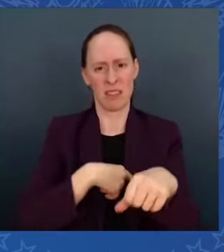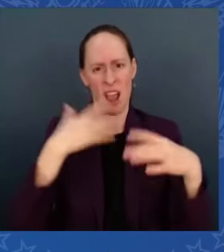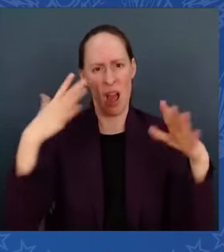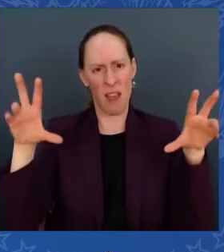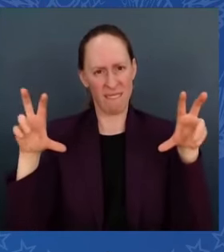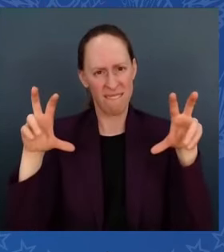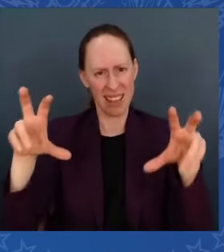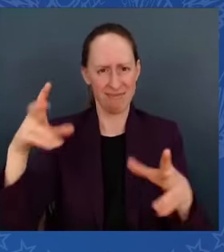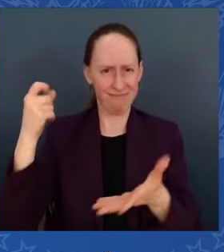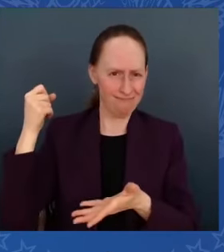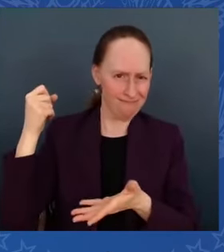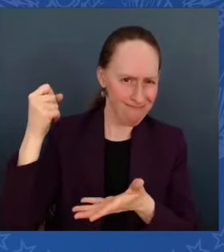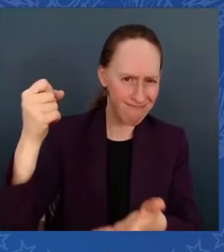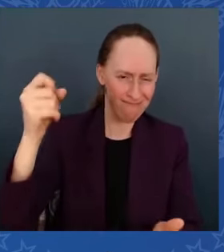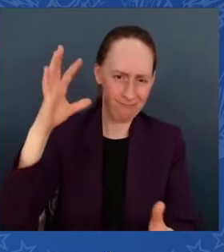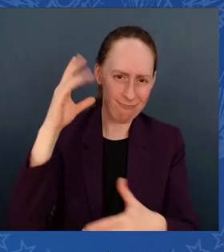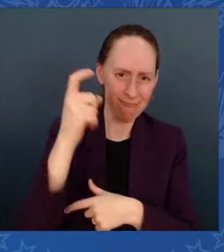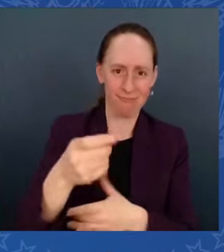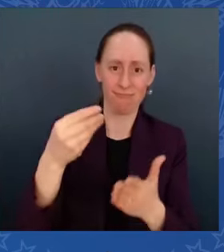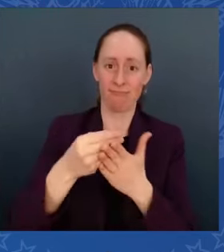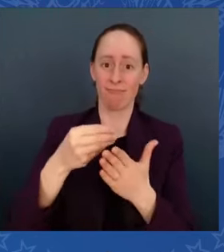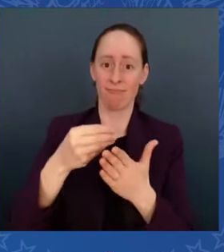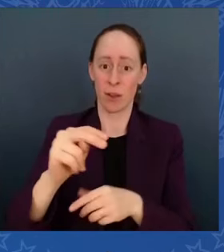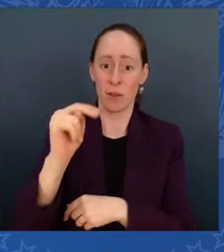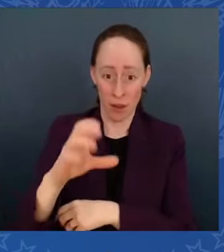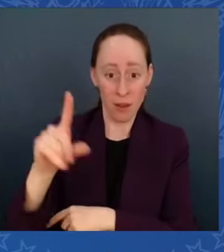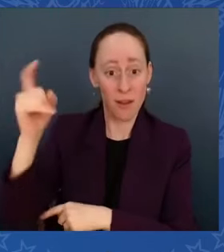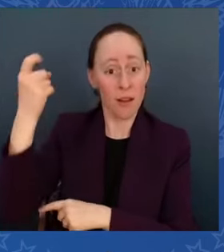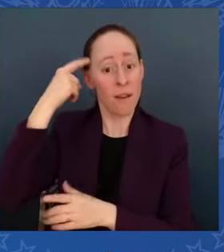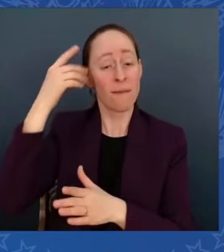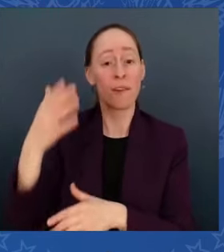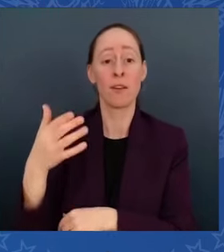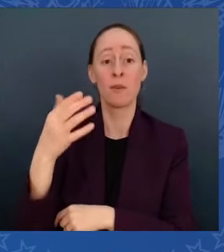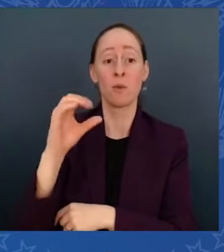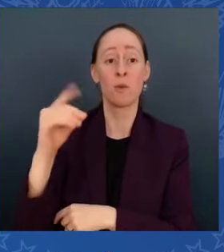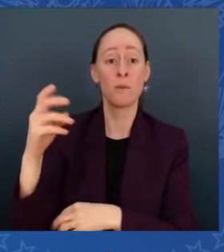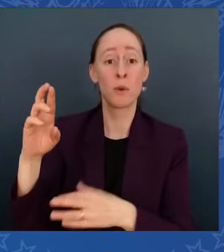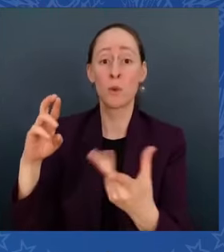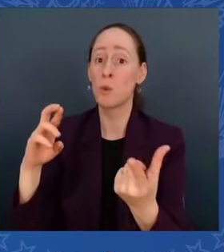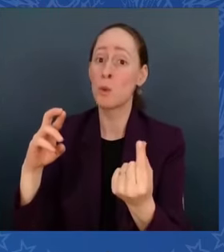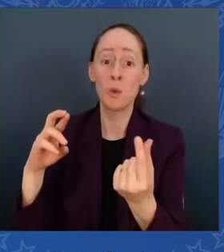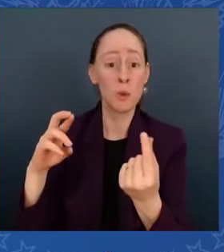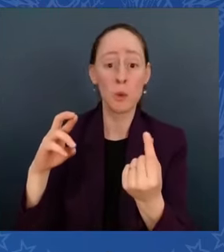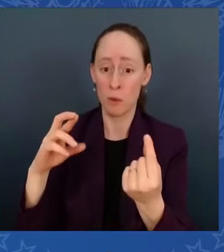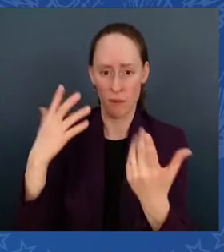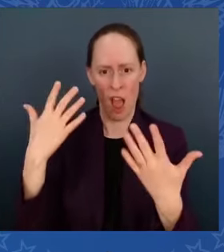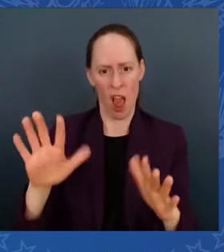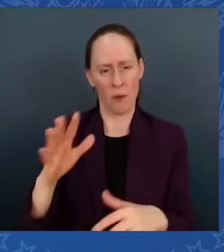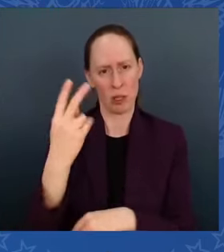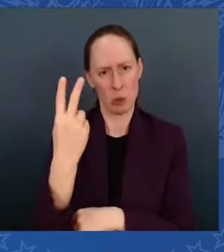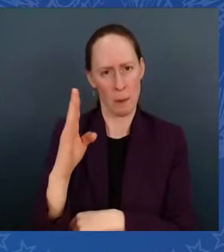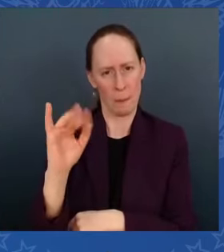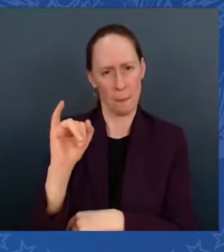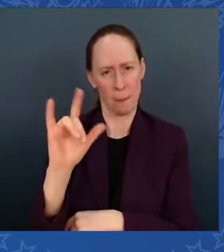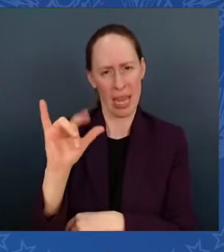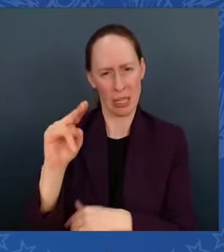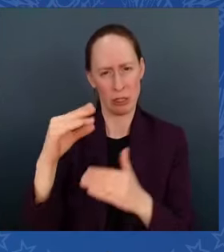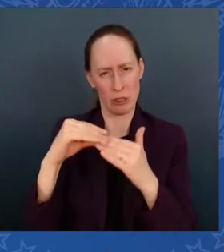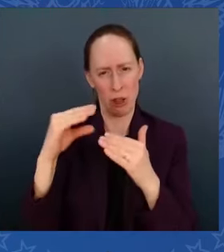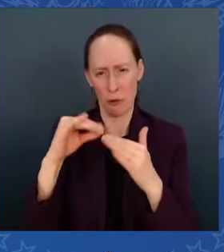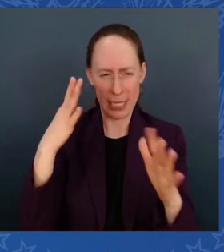dedicated $2 billion from the American Rescue Plan for 800 clean water projects all across this state.